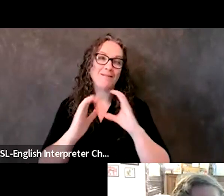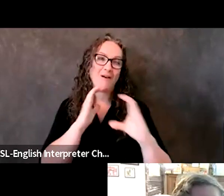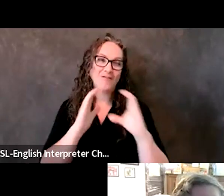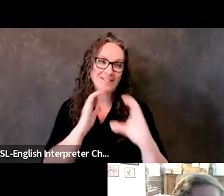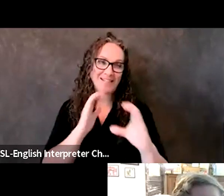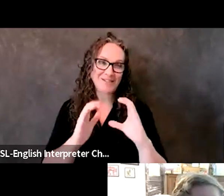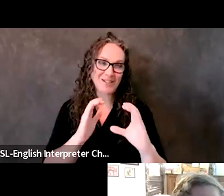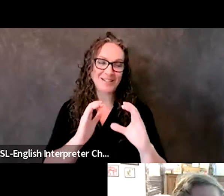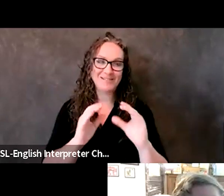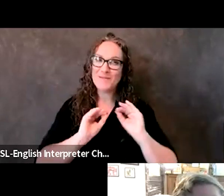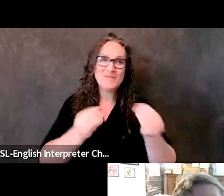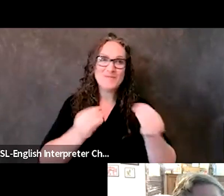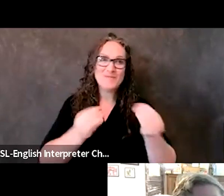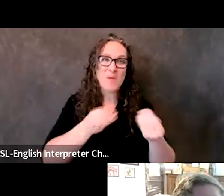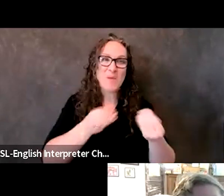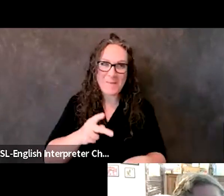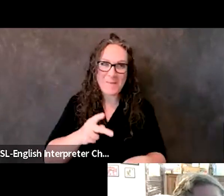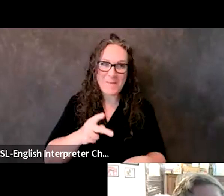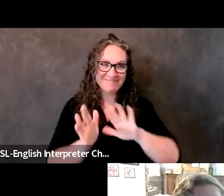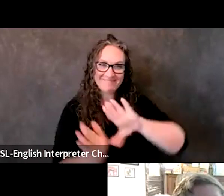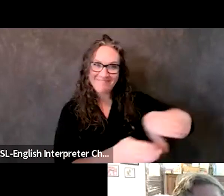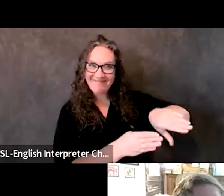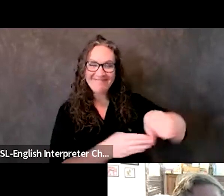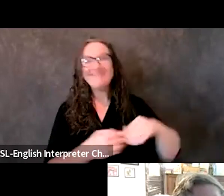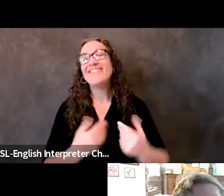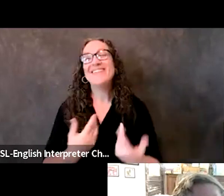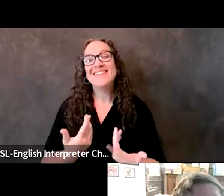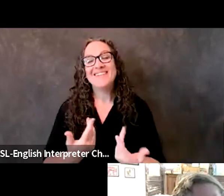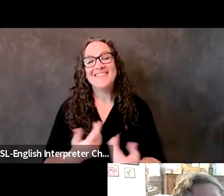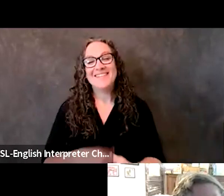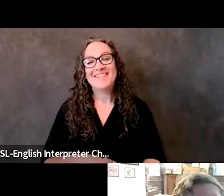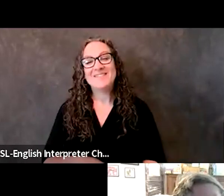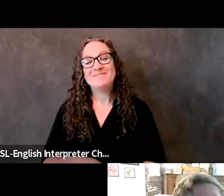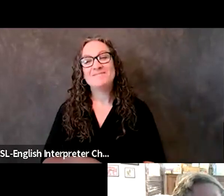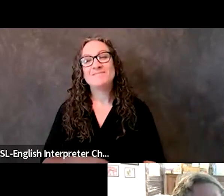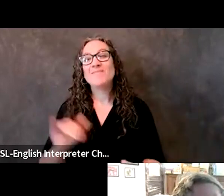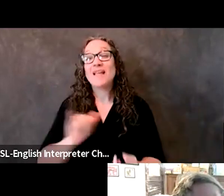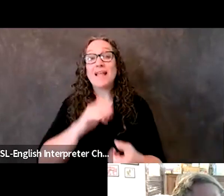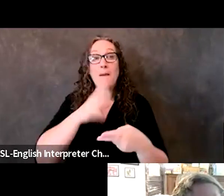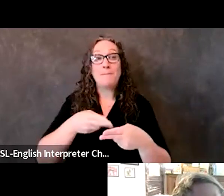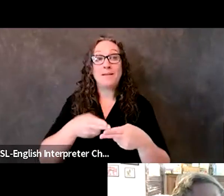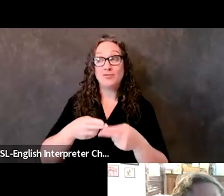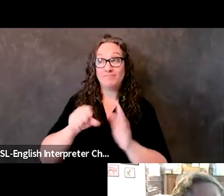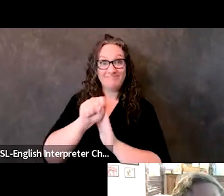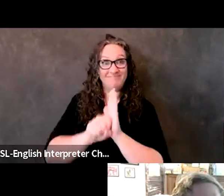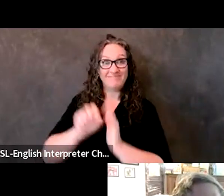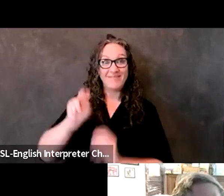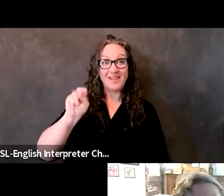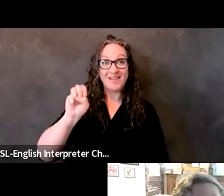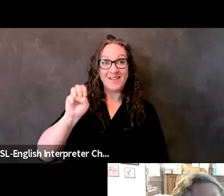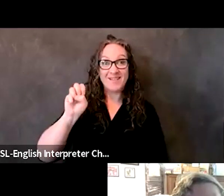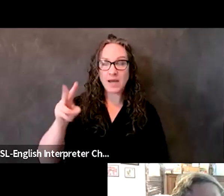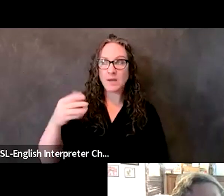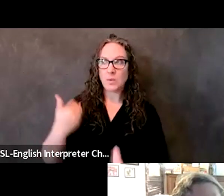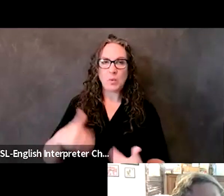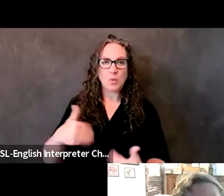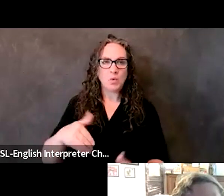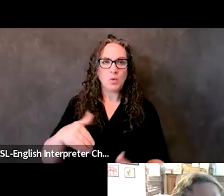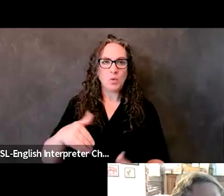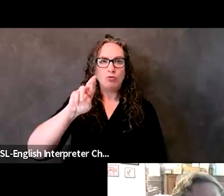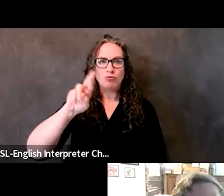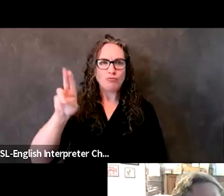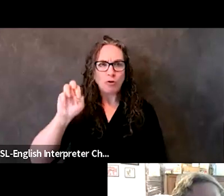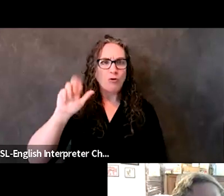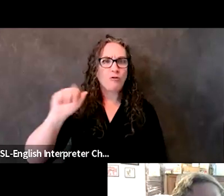this important topic. You know, look, as I mentioned, Nevada is primarily a rural and frontier state with over